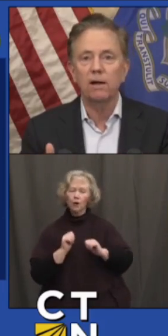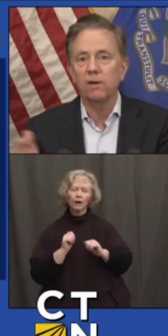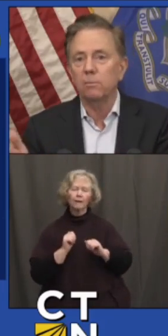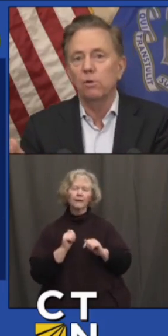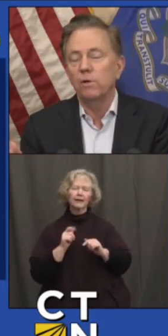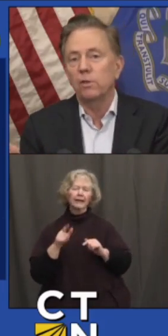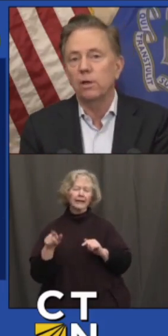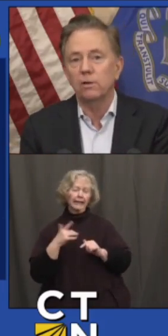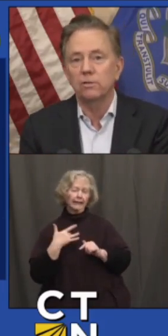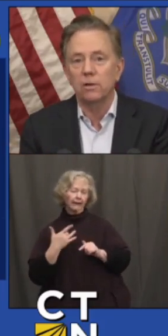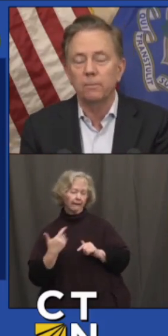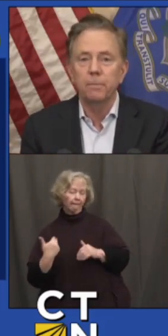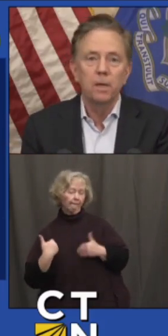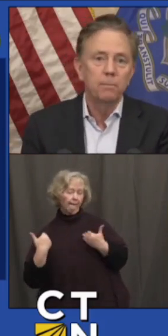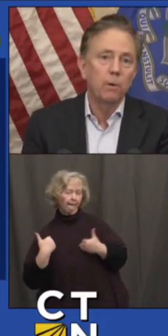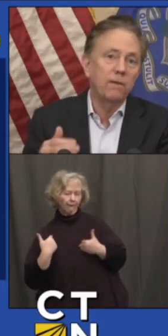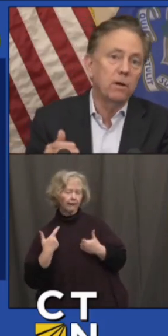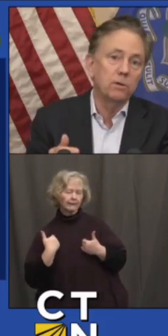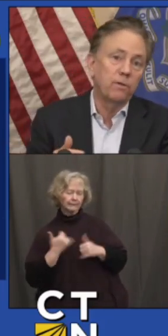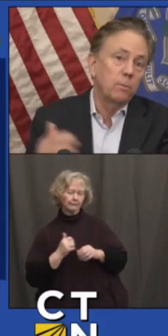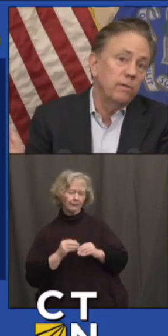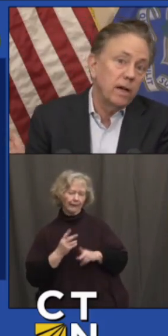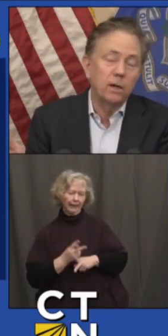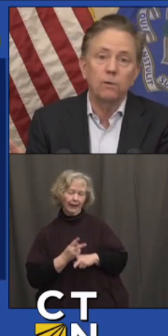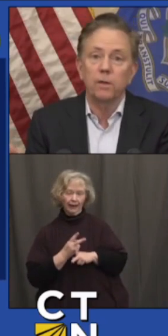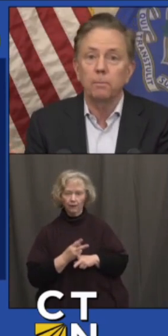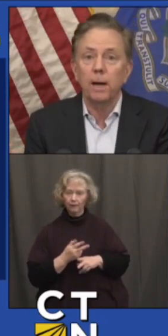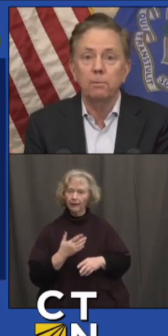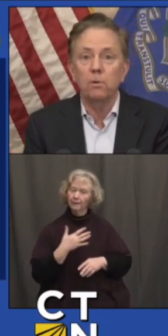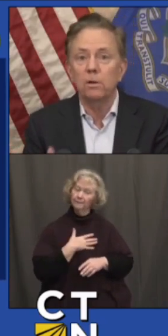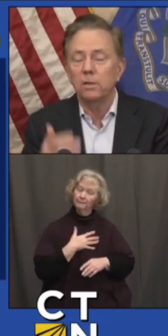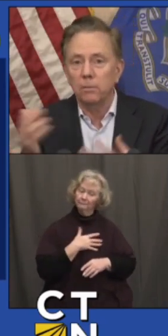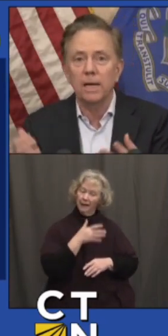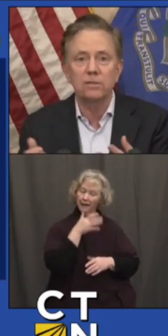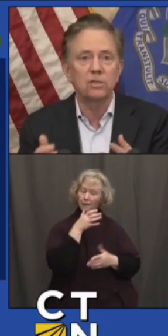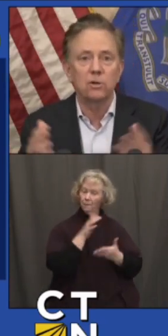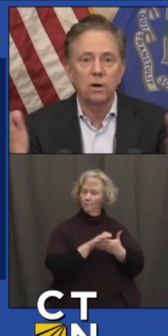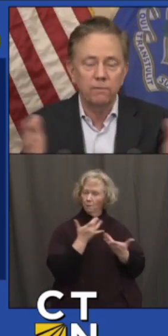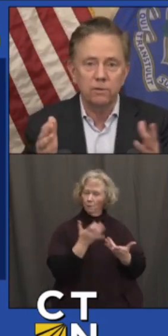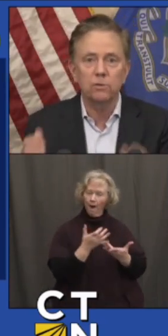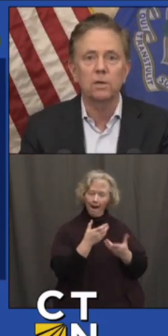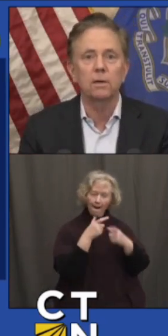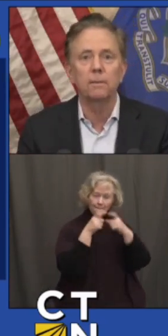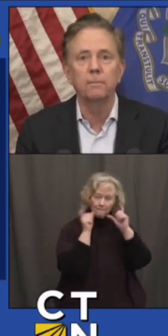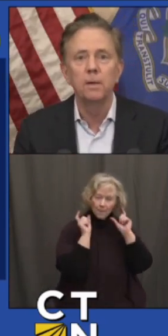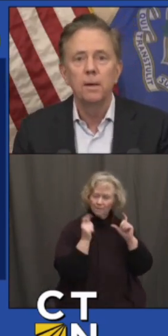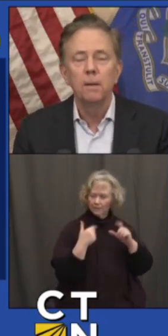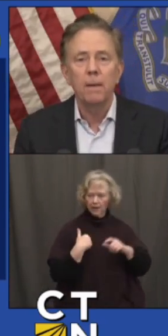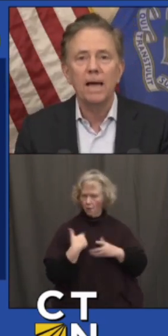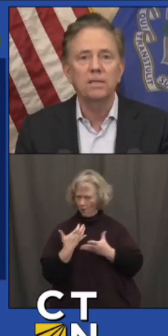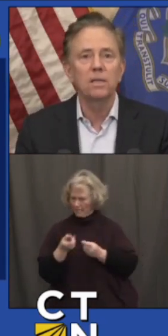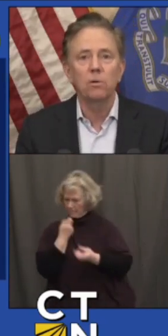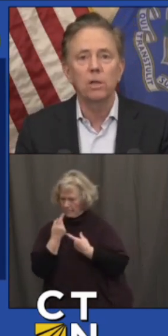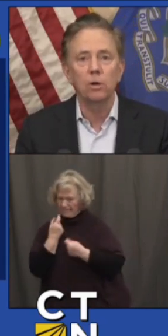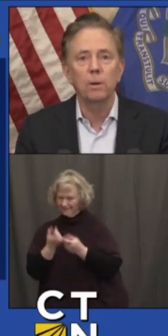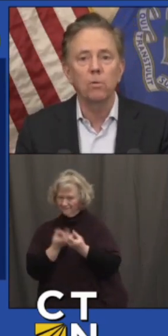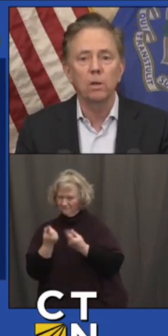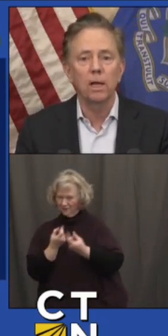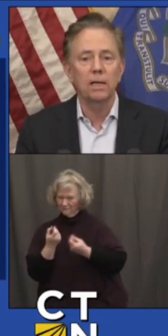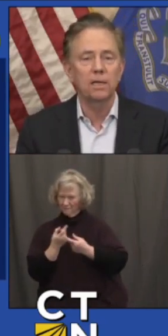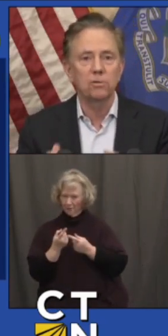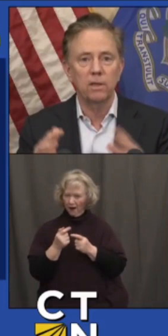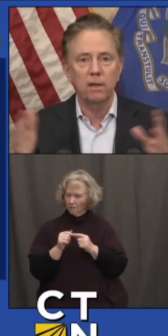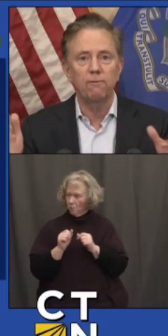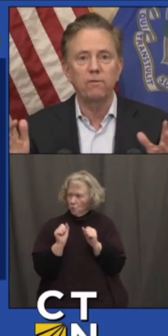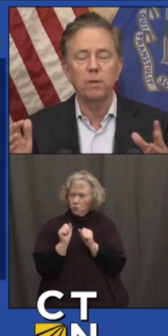demographic, movie theaters. My wife goes for the movie. I go for the popcorn. Your mask is off. You're sort of packed in there a little bit